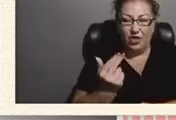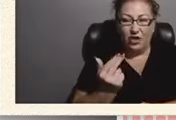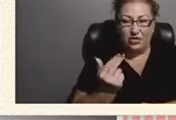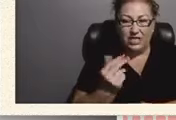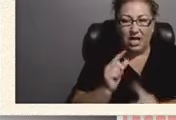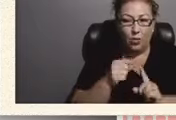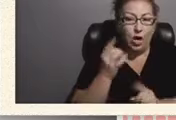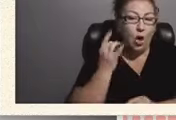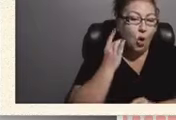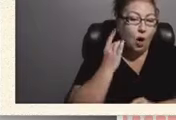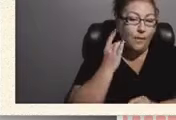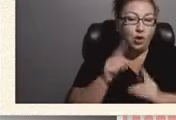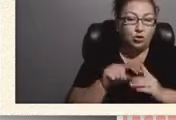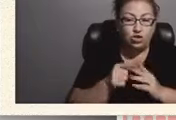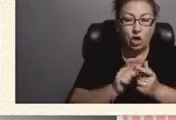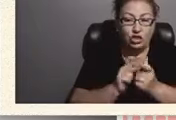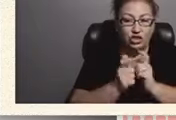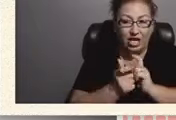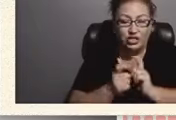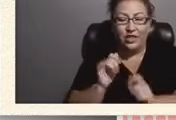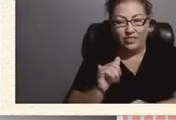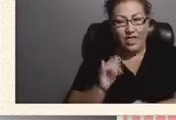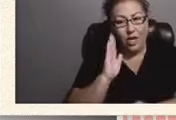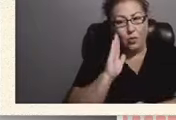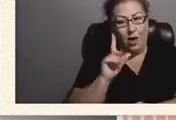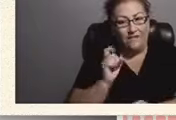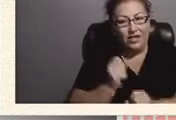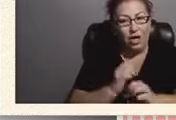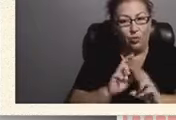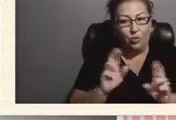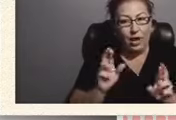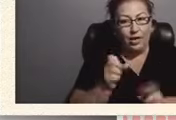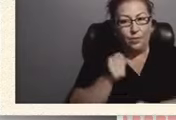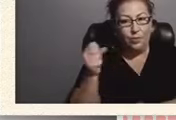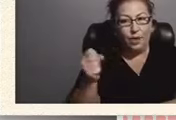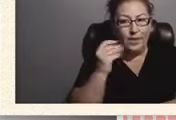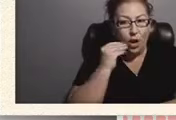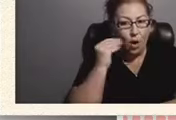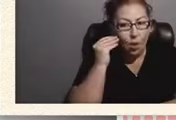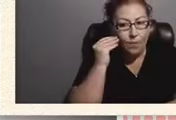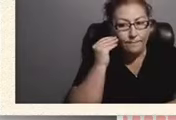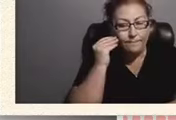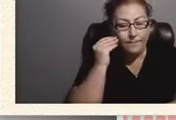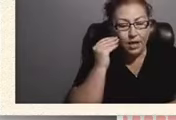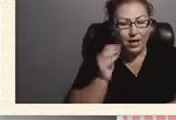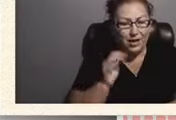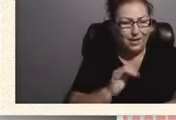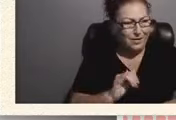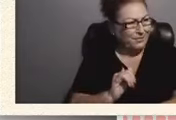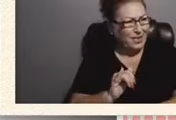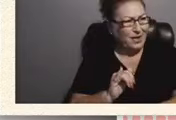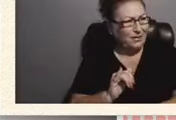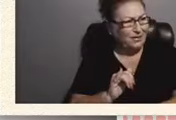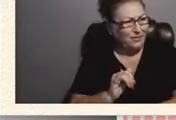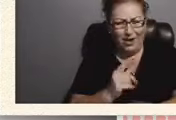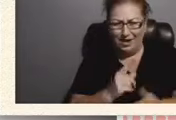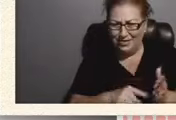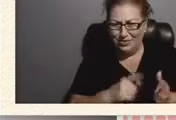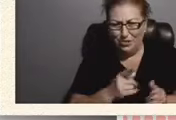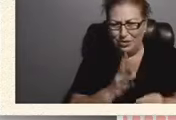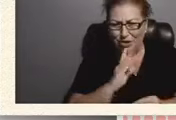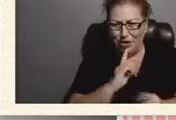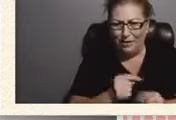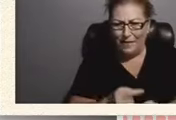that you're gonna have to get ready to put them in a home and i'm like i'm like what what are you talking about